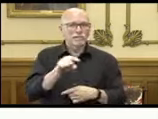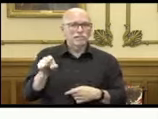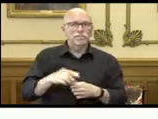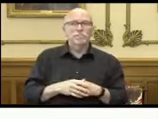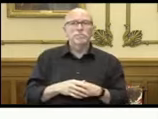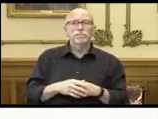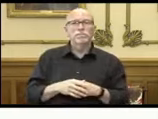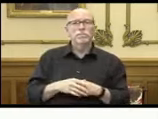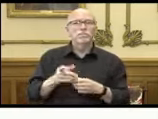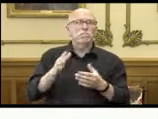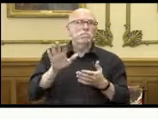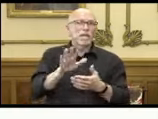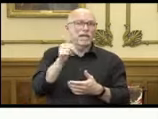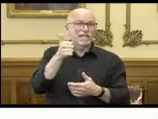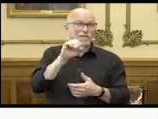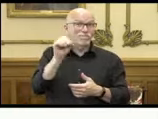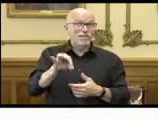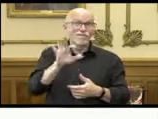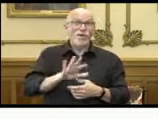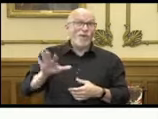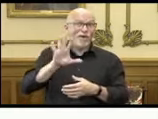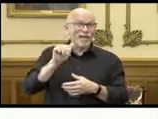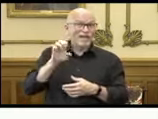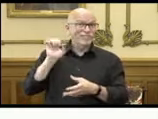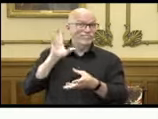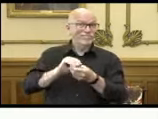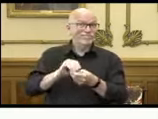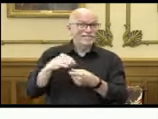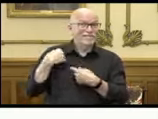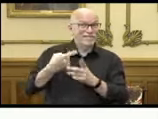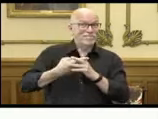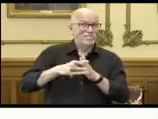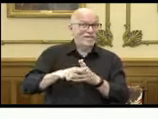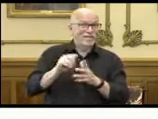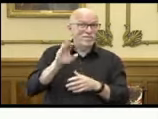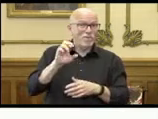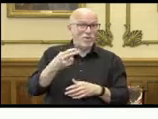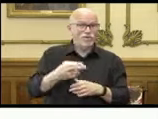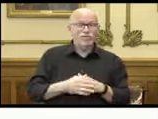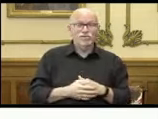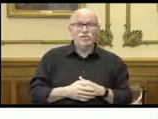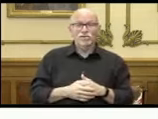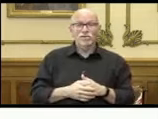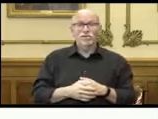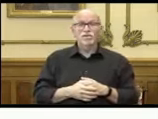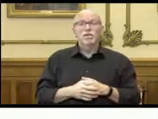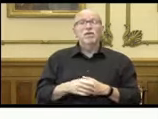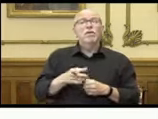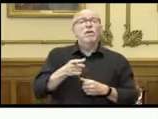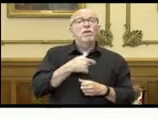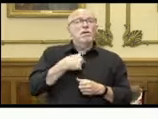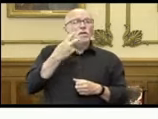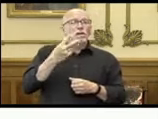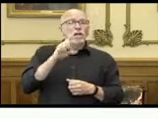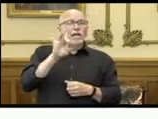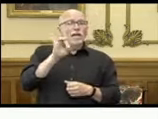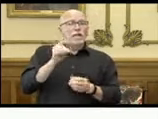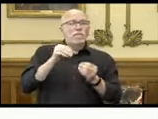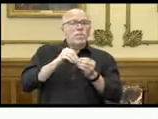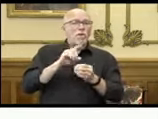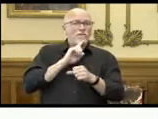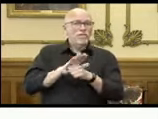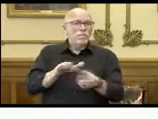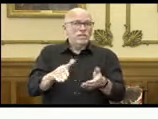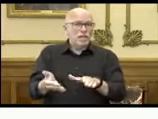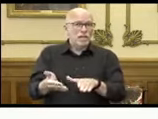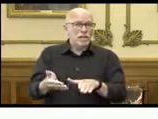That's roughly 10% of all the cases identified since the beginning of March. We also saw eight additional confirmed